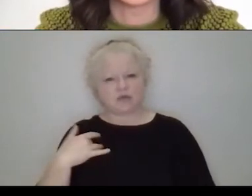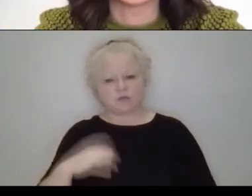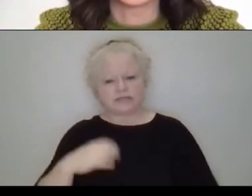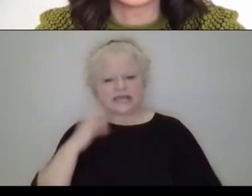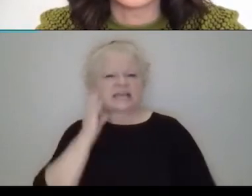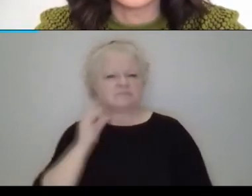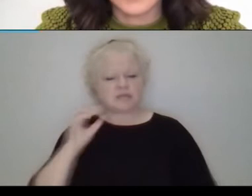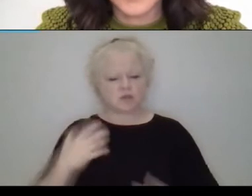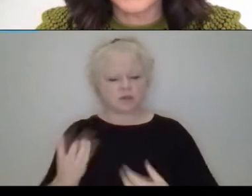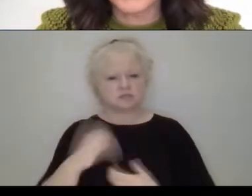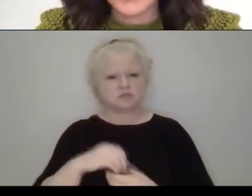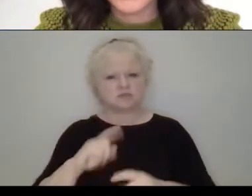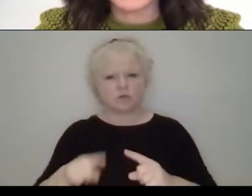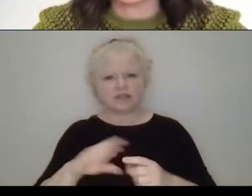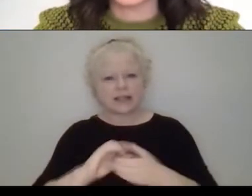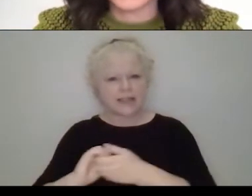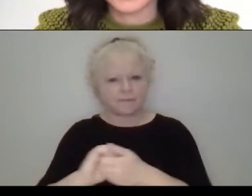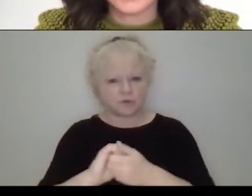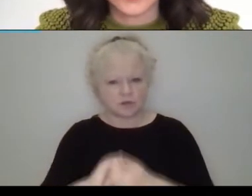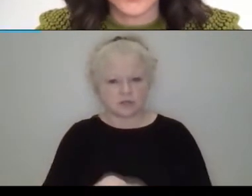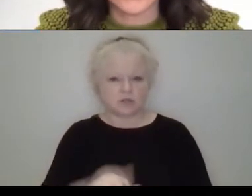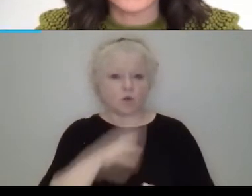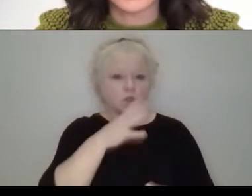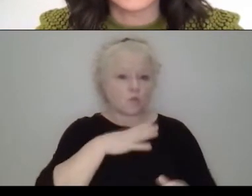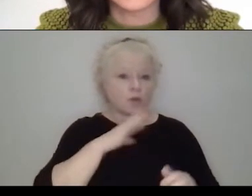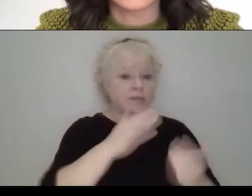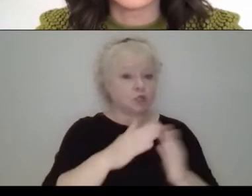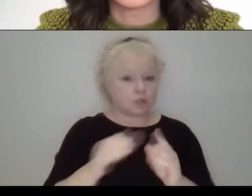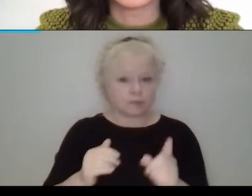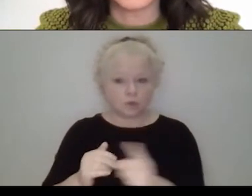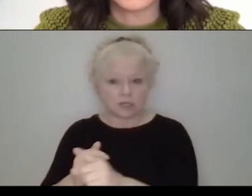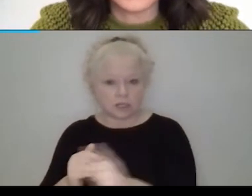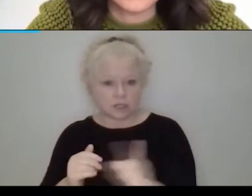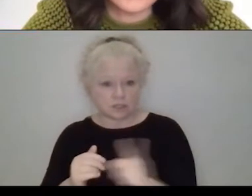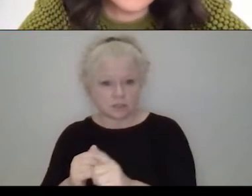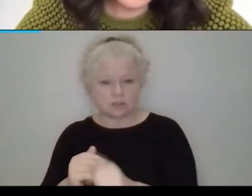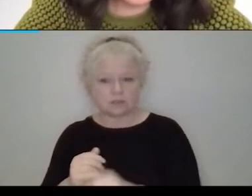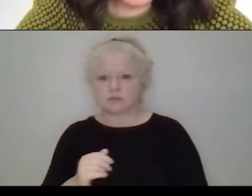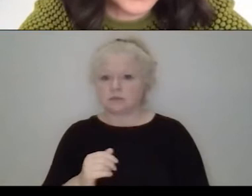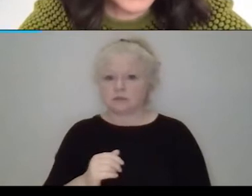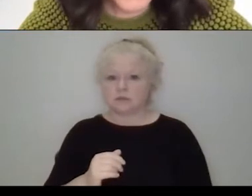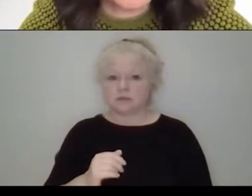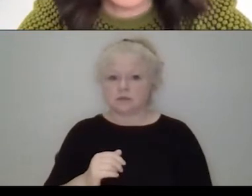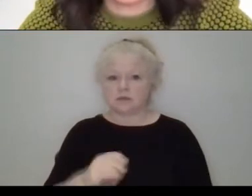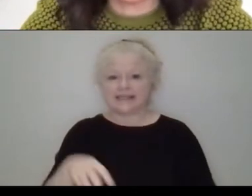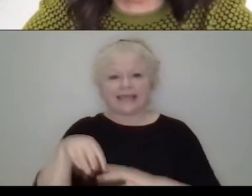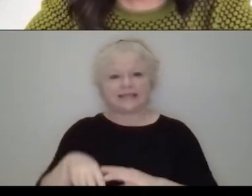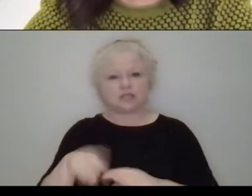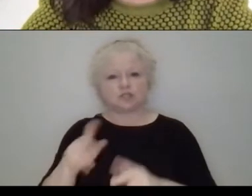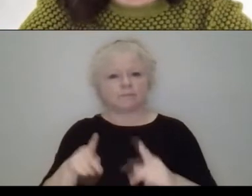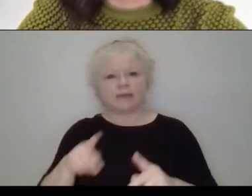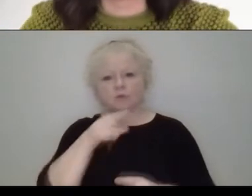uh, with, uh, in a, um, women community of, um, community, an indigenous community in Chiapas,